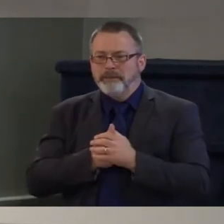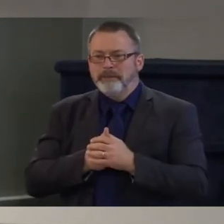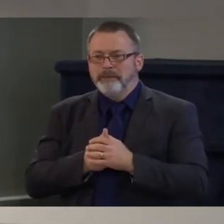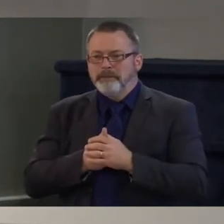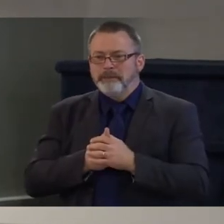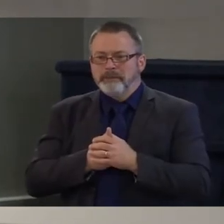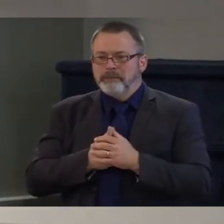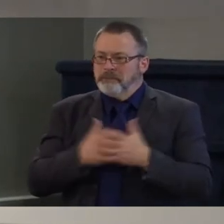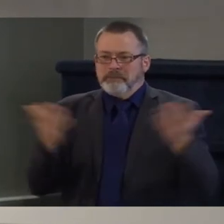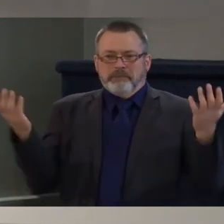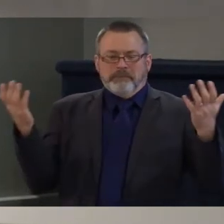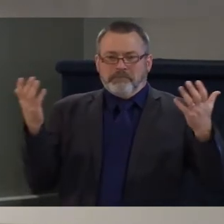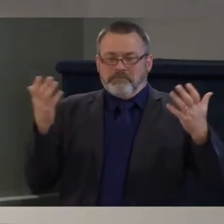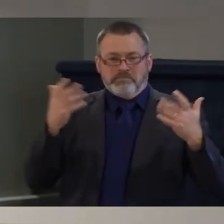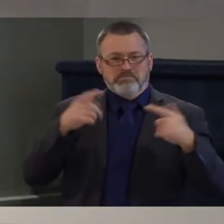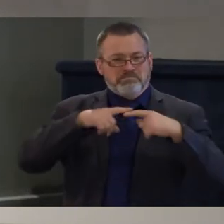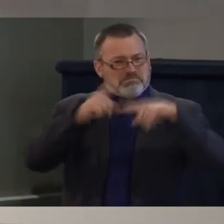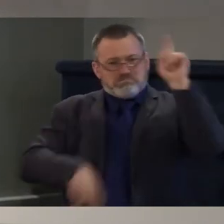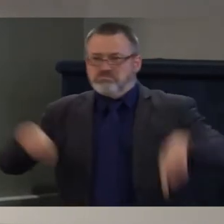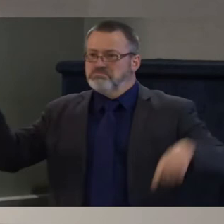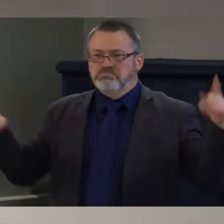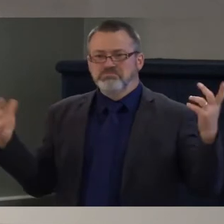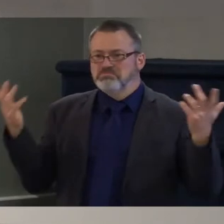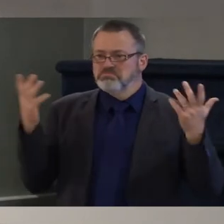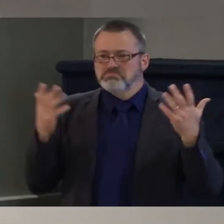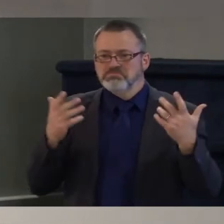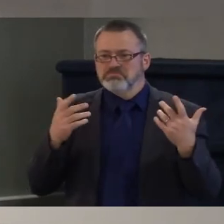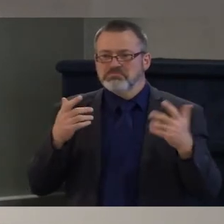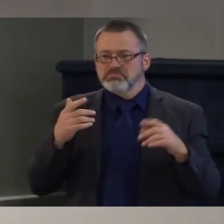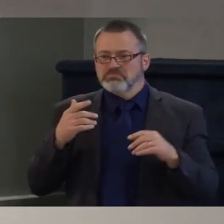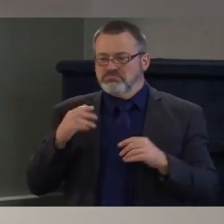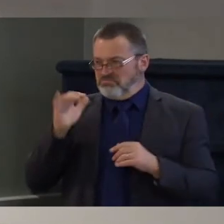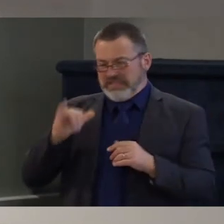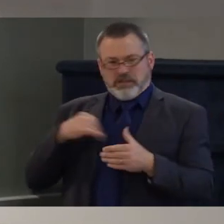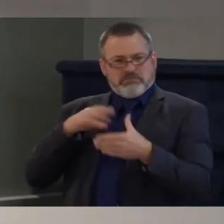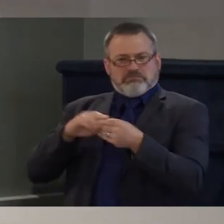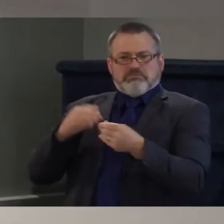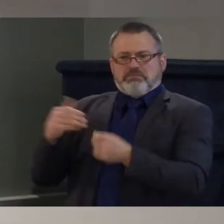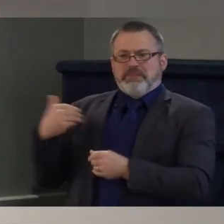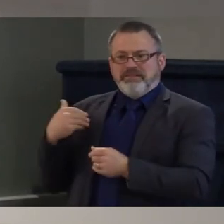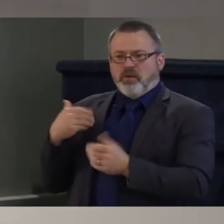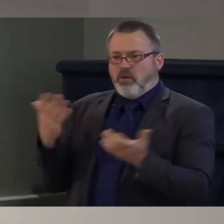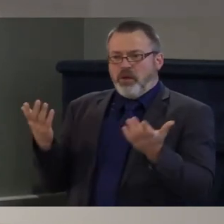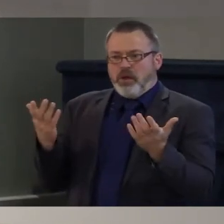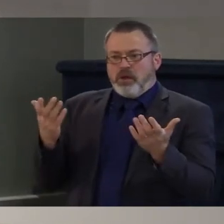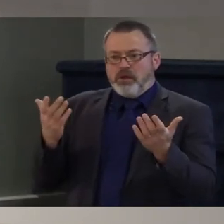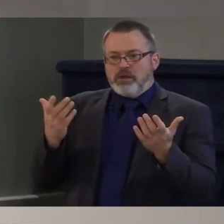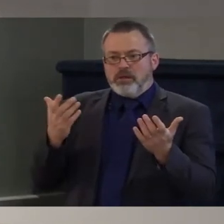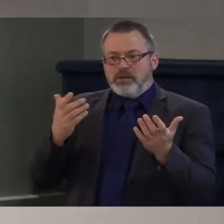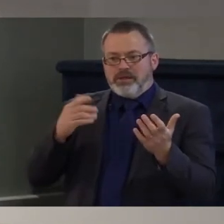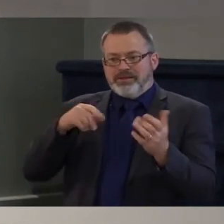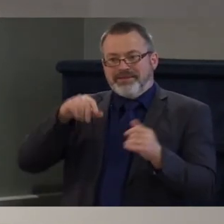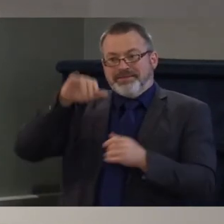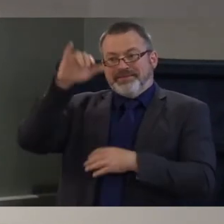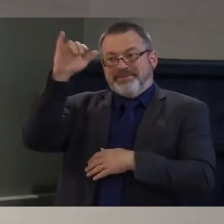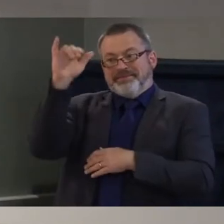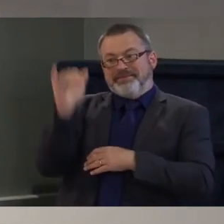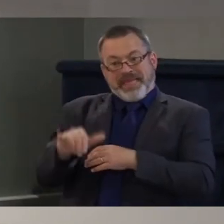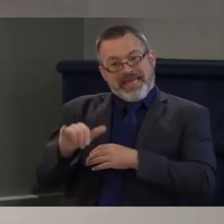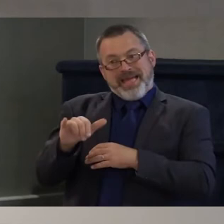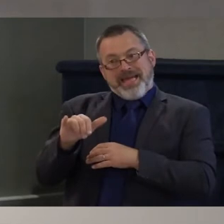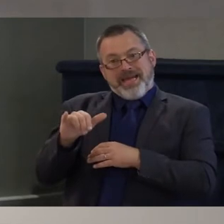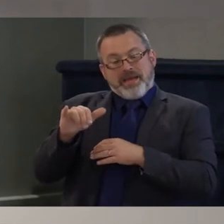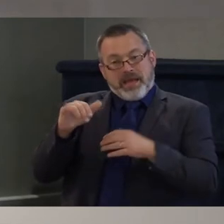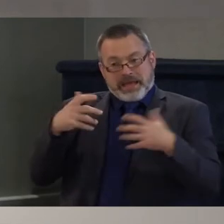who have mental illness and i think i spoke to this earlier by saying it just needs to be under the umbrella of of health and um